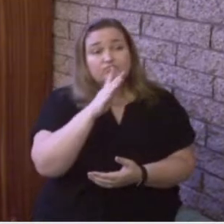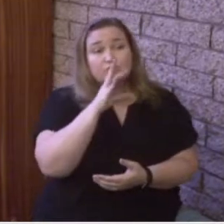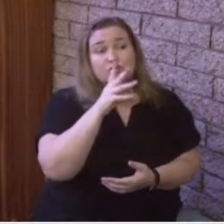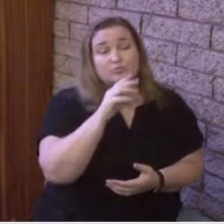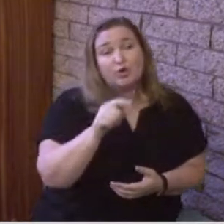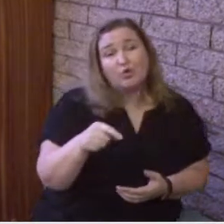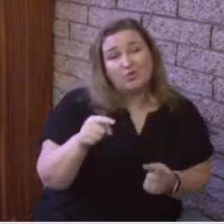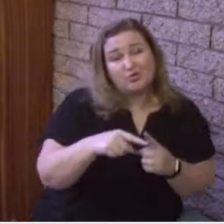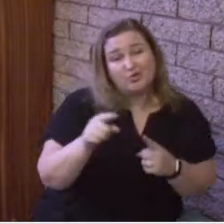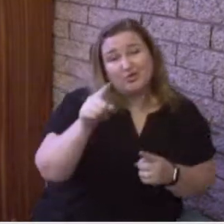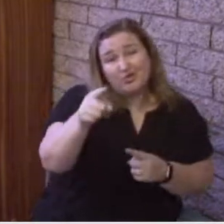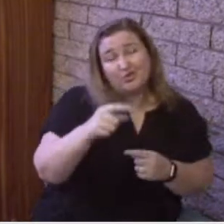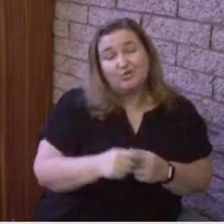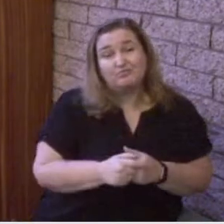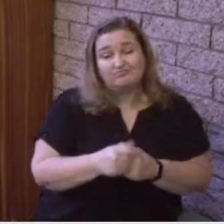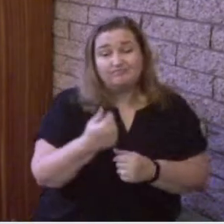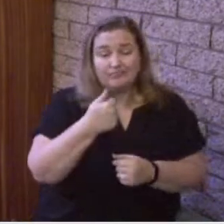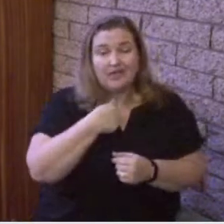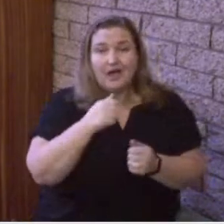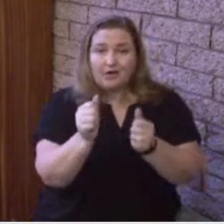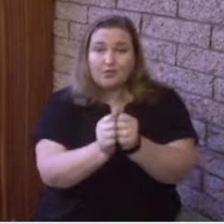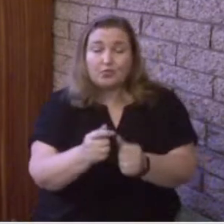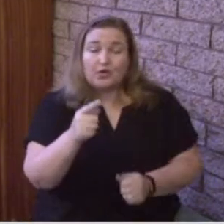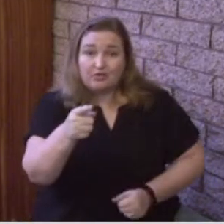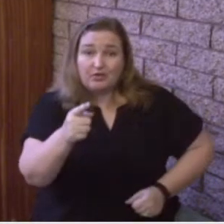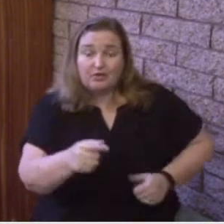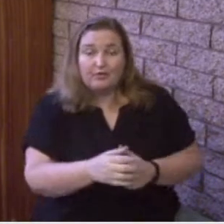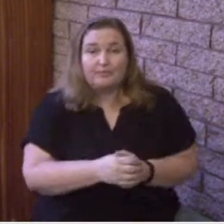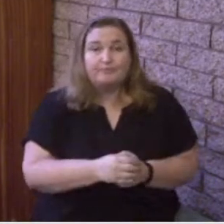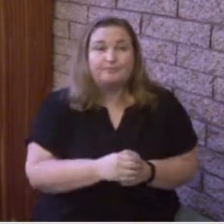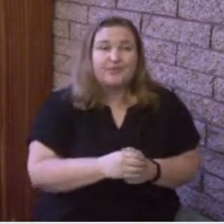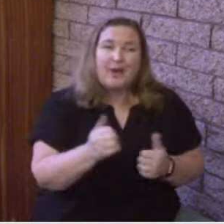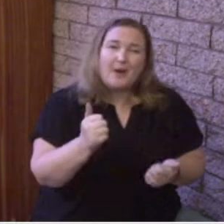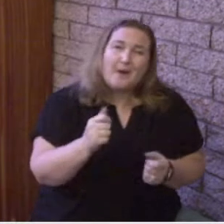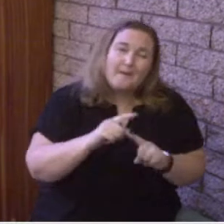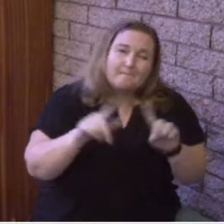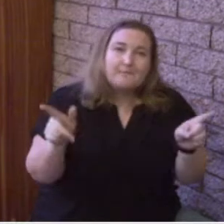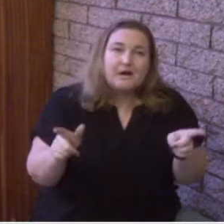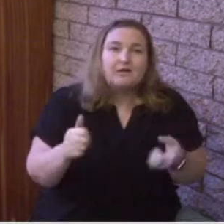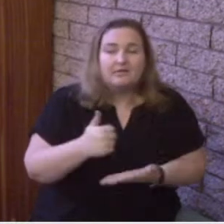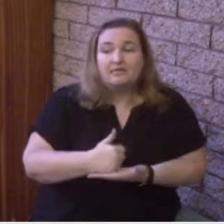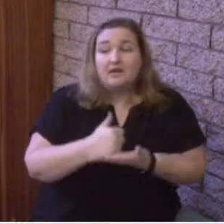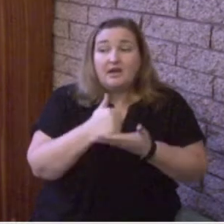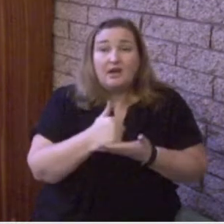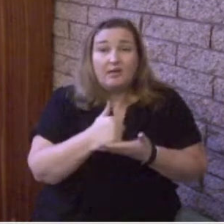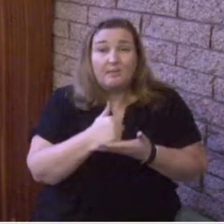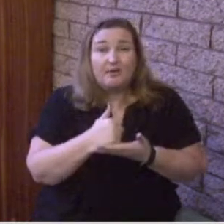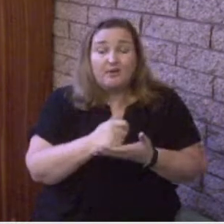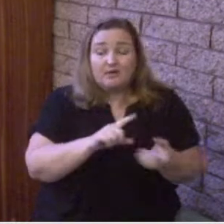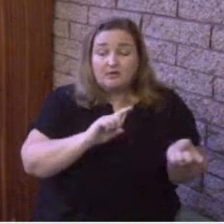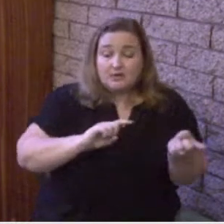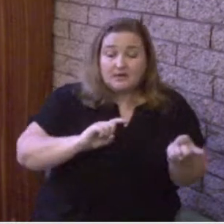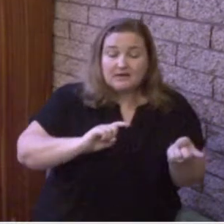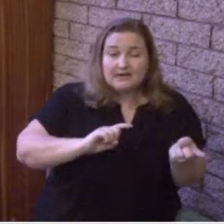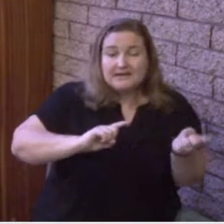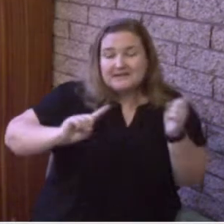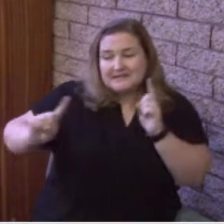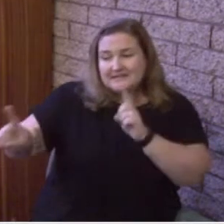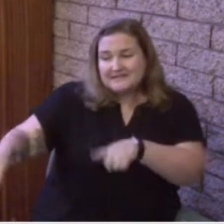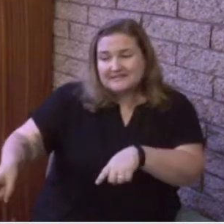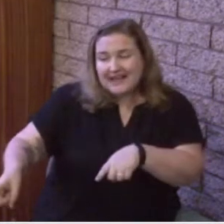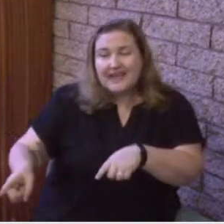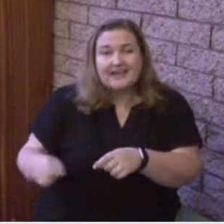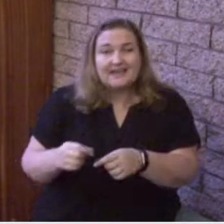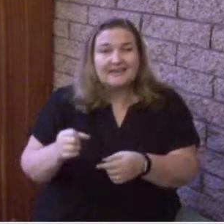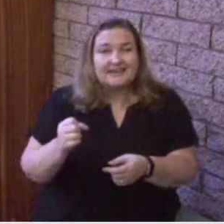the Holy Spirit, whom the father will send in my name, he will teach you all things,